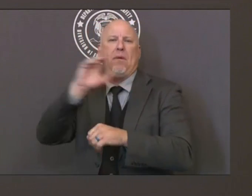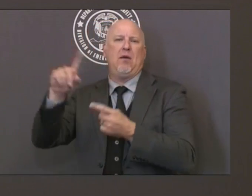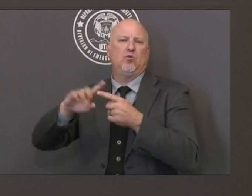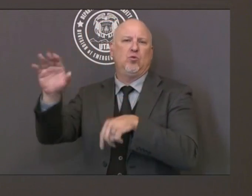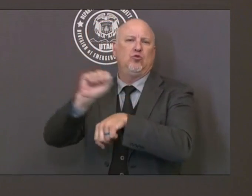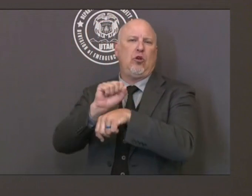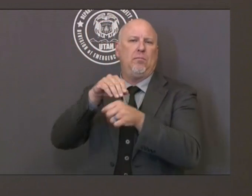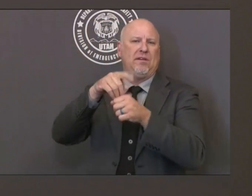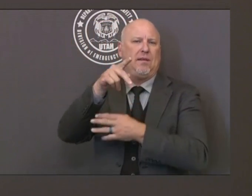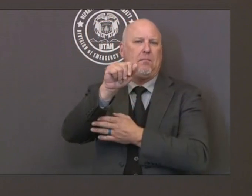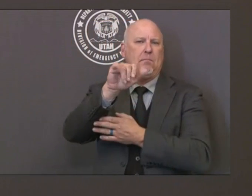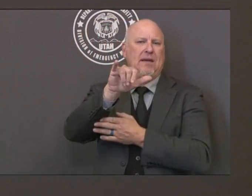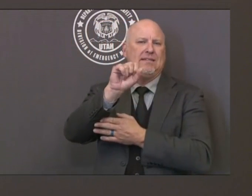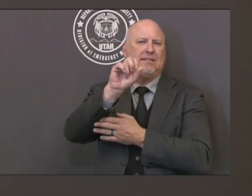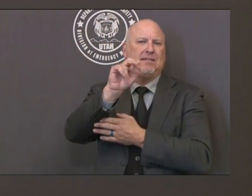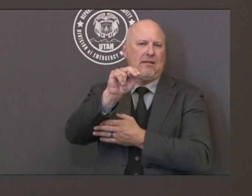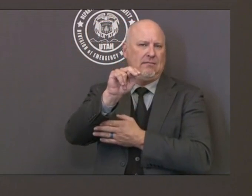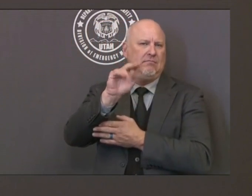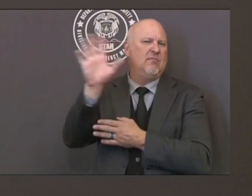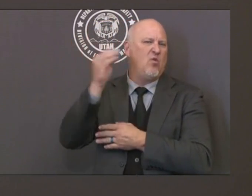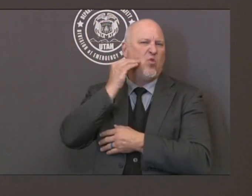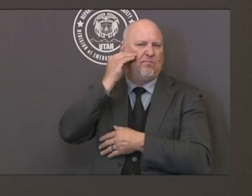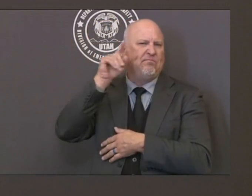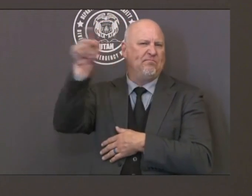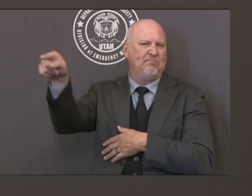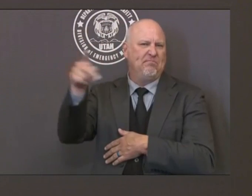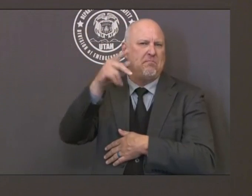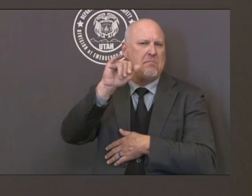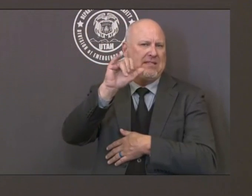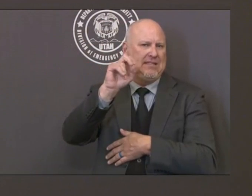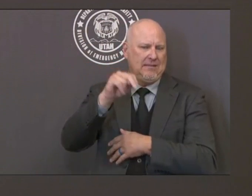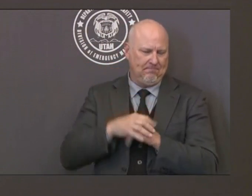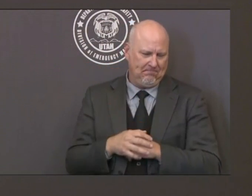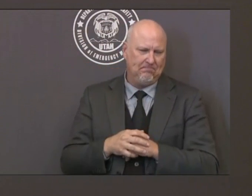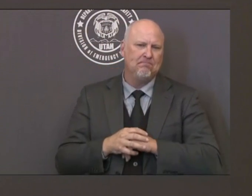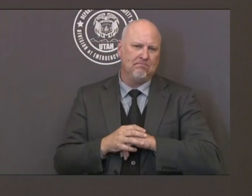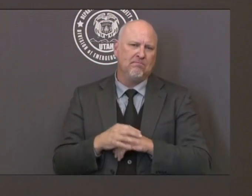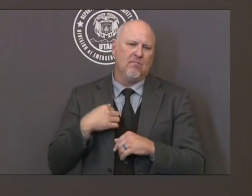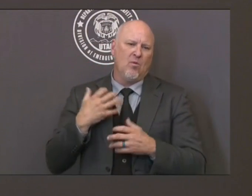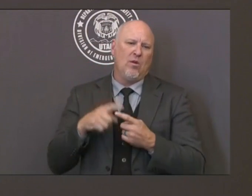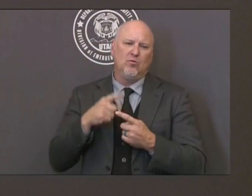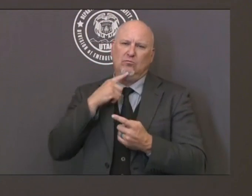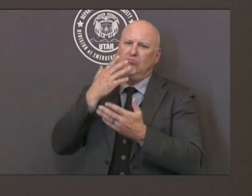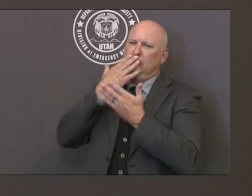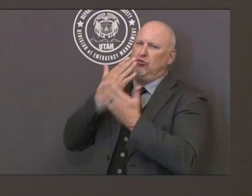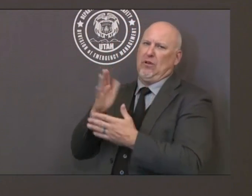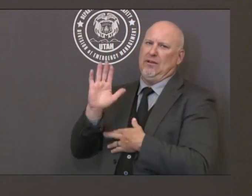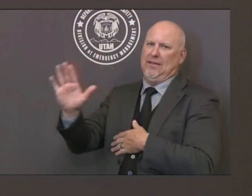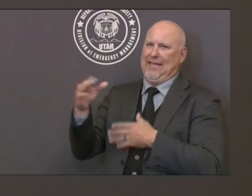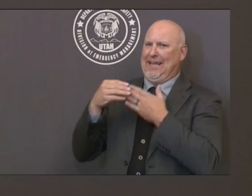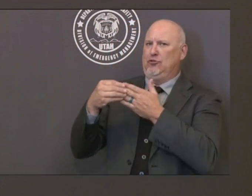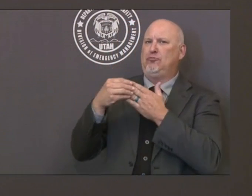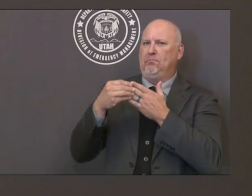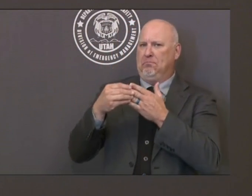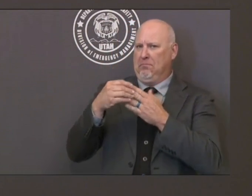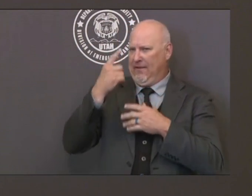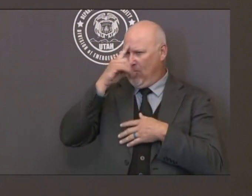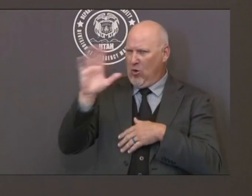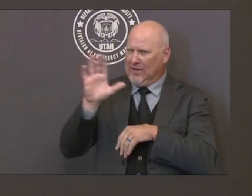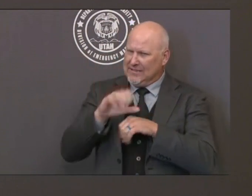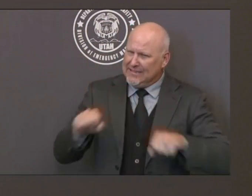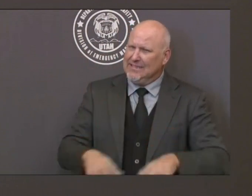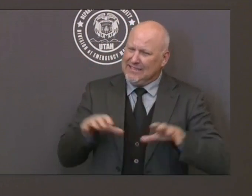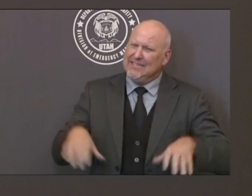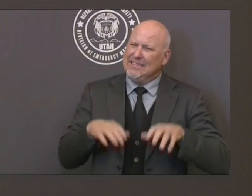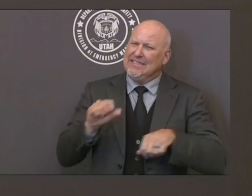every day. To review the data to help us decide what we should be doing and how we should be doing it and try to improve, which under his watch